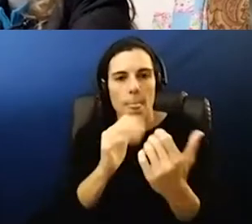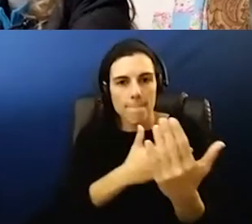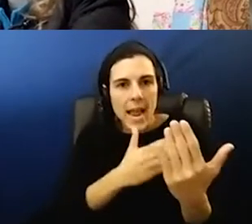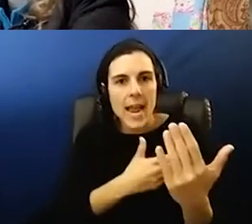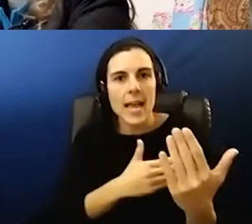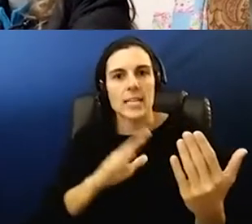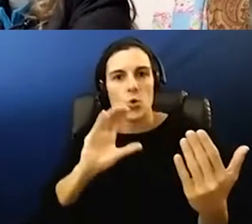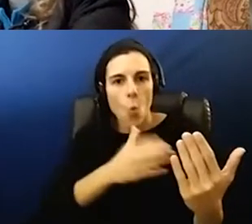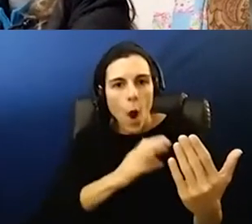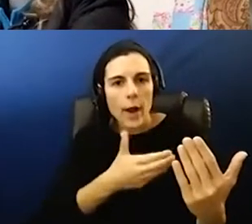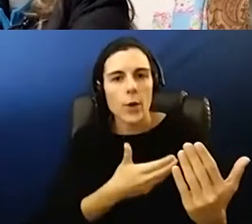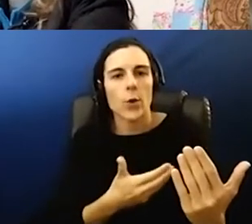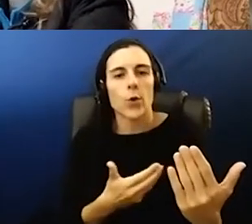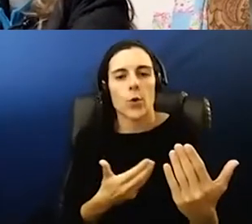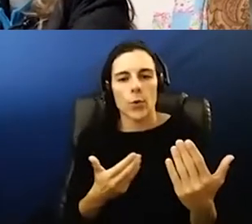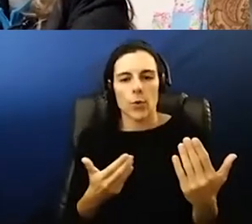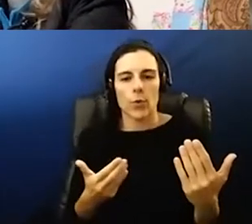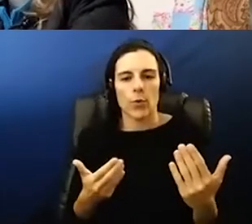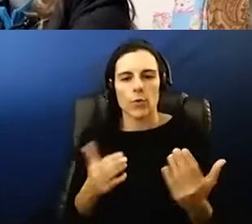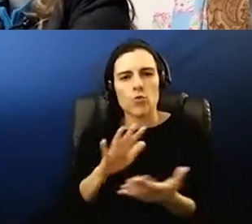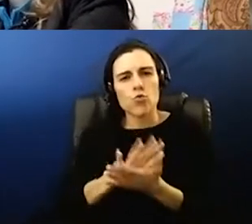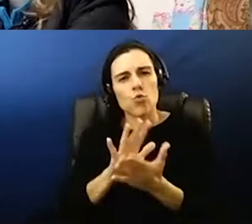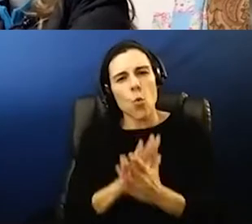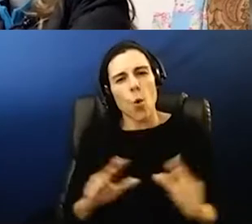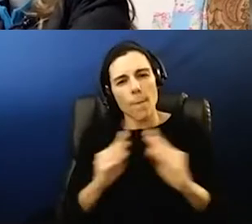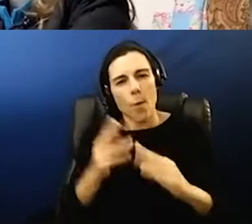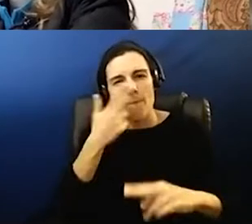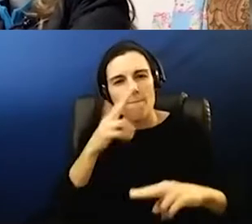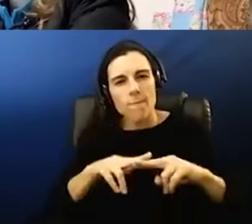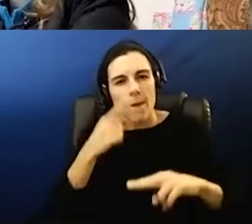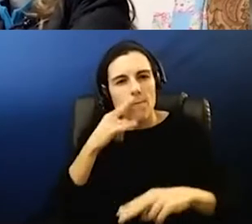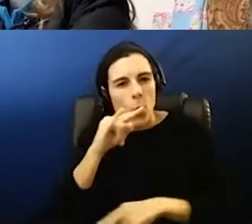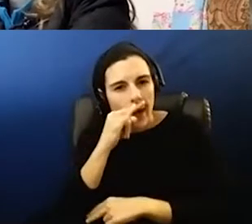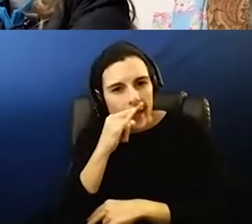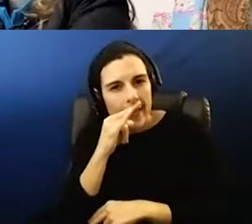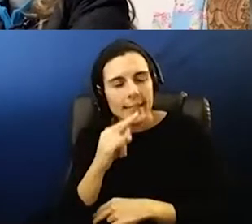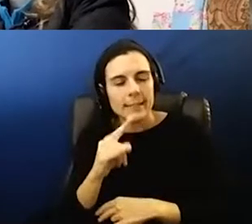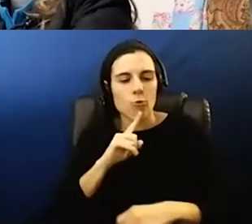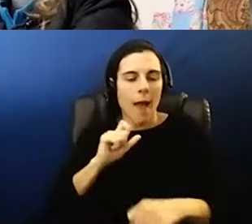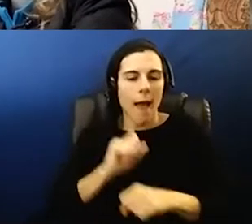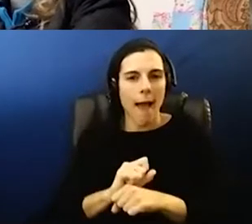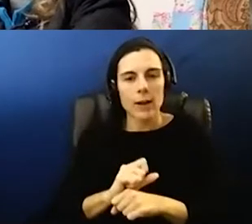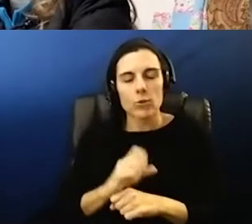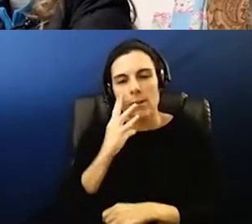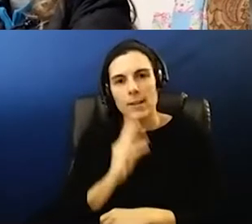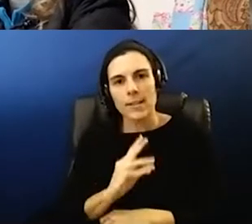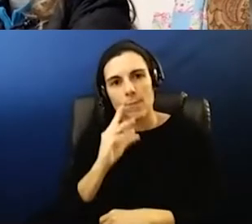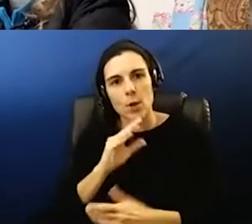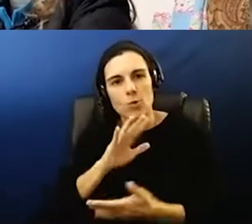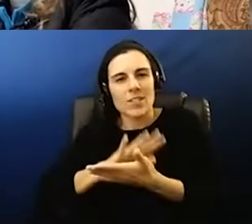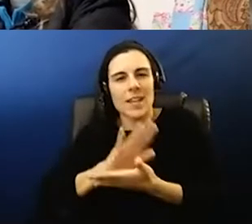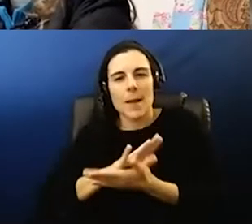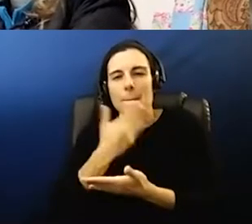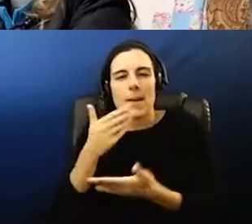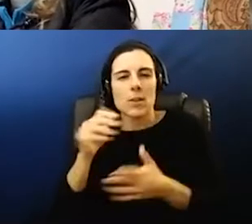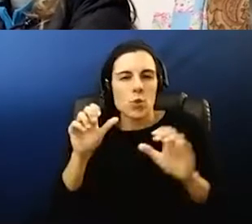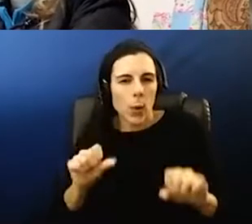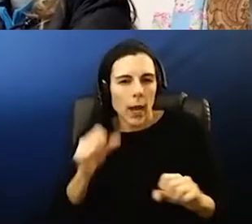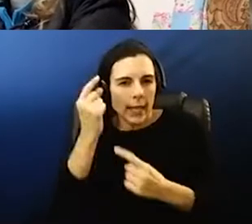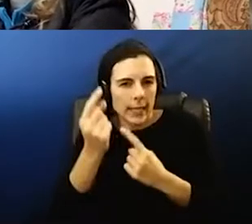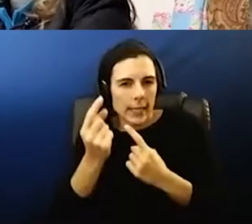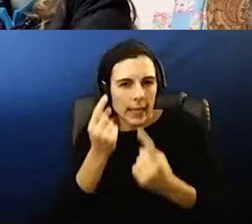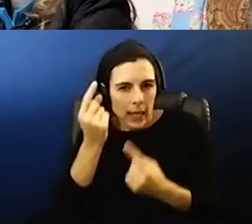things that that make school more fun for kids and to actually experience um school the best that we can considering this